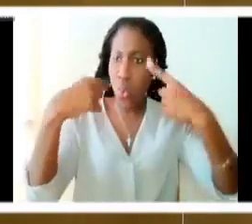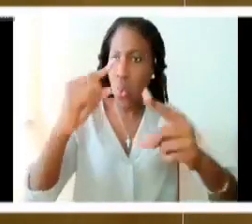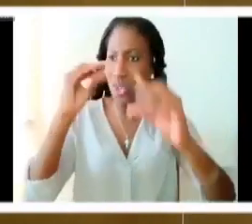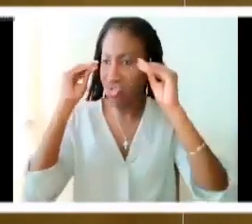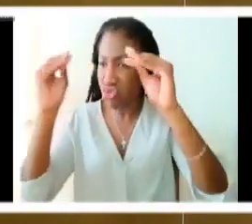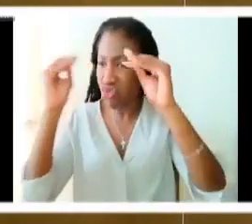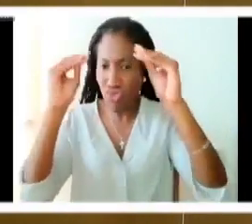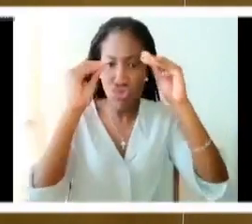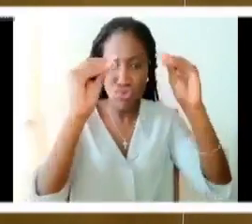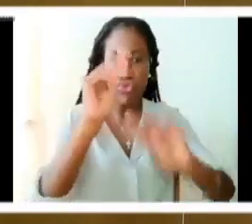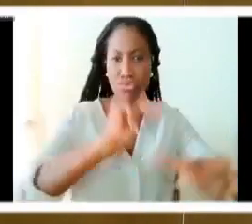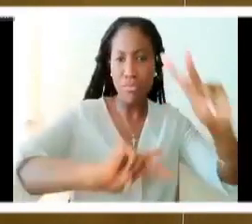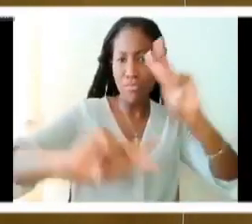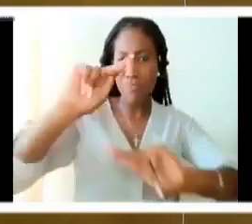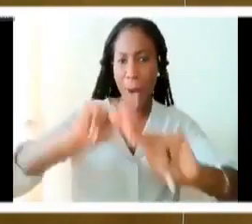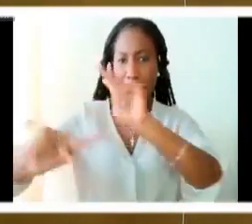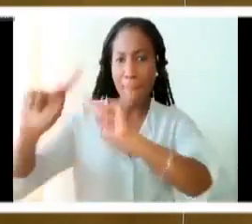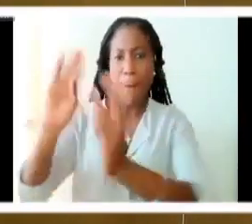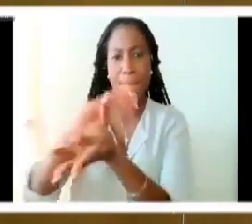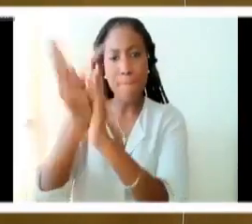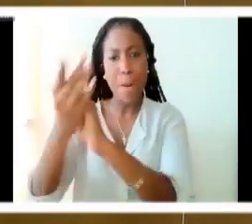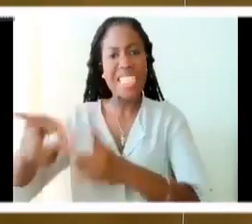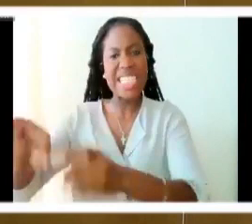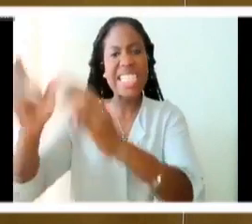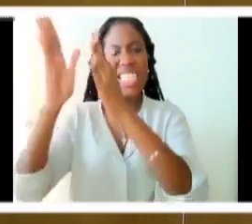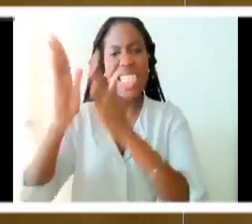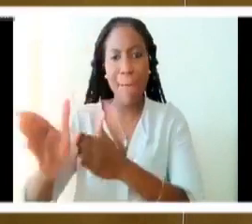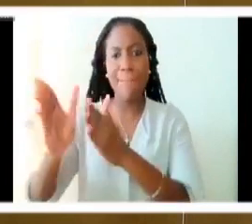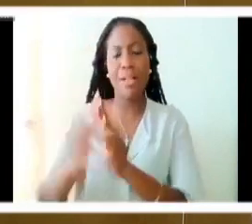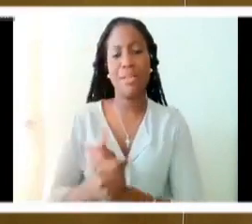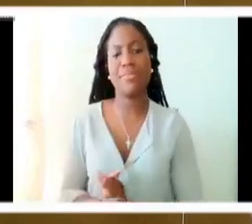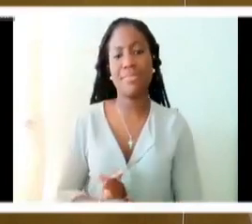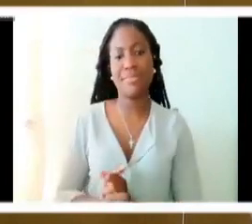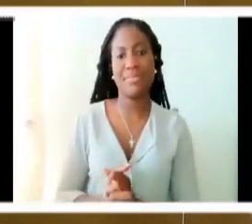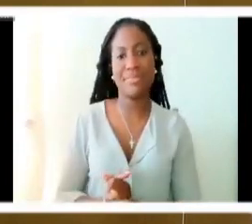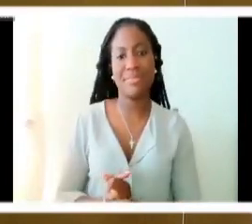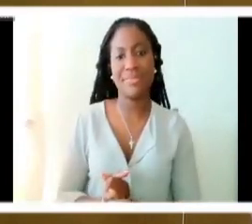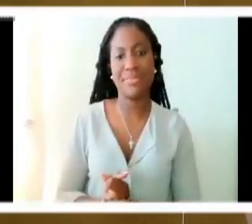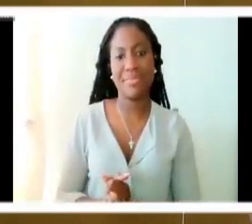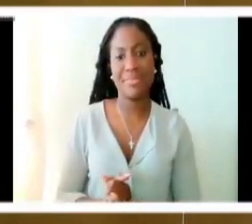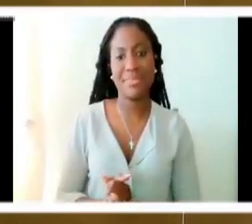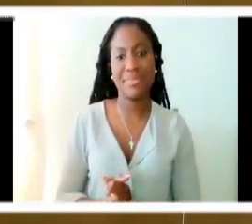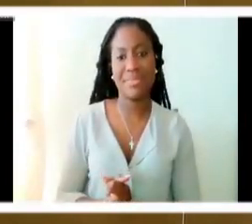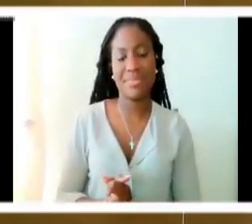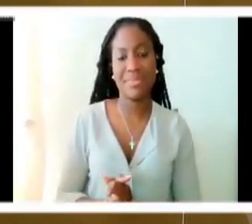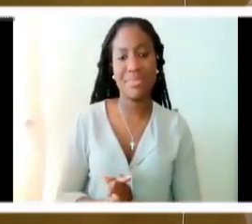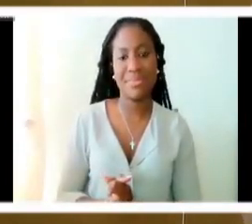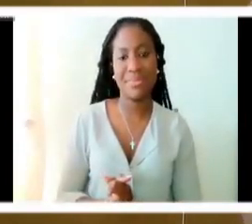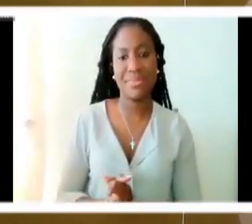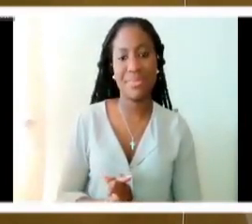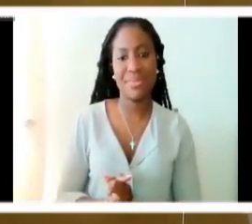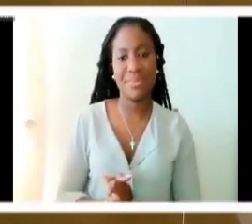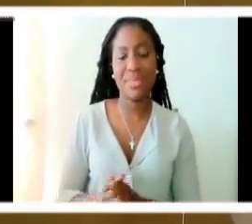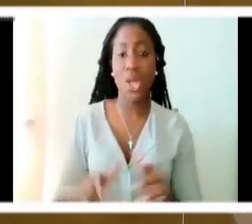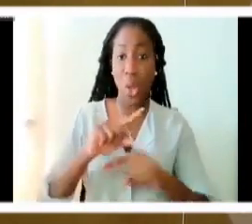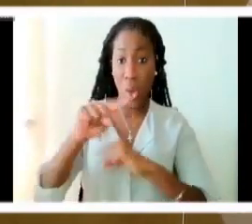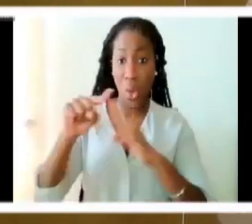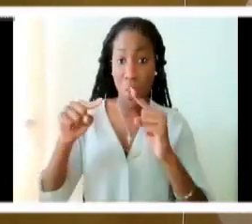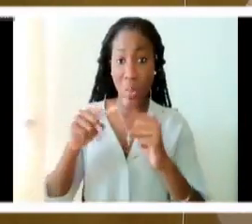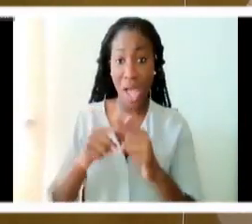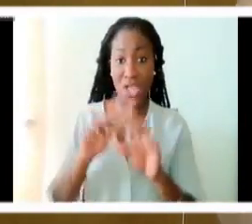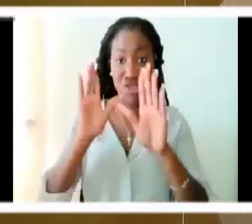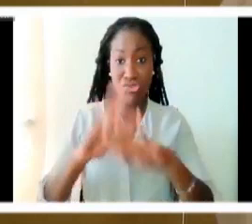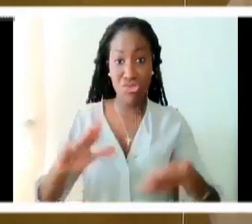go and make disciples and this is the first criteria the first call of his you know when you baptize your children